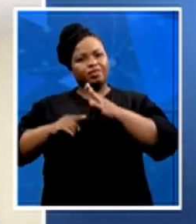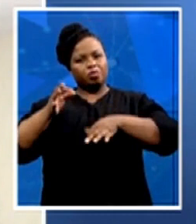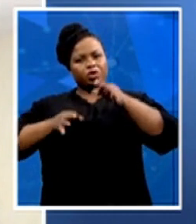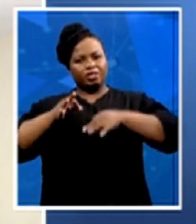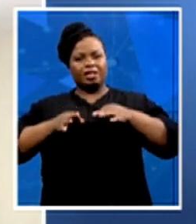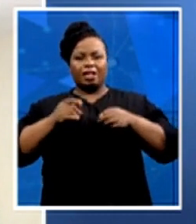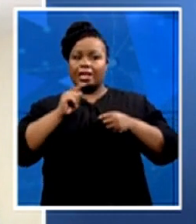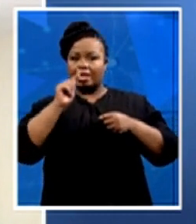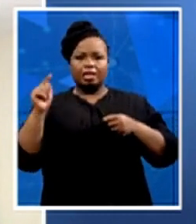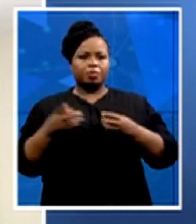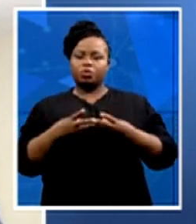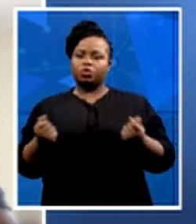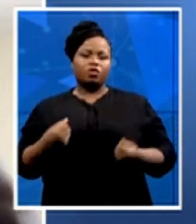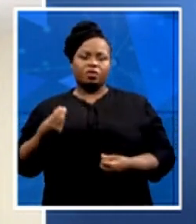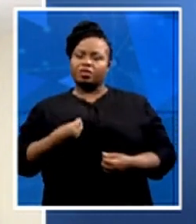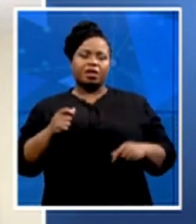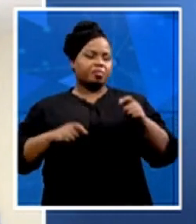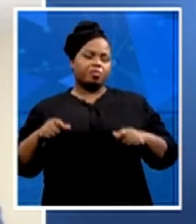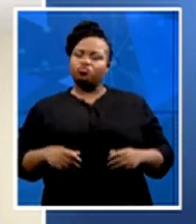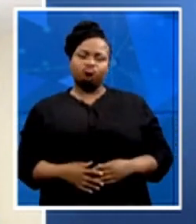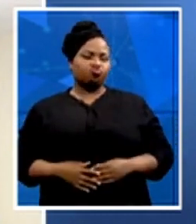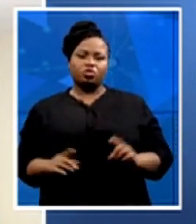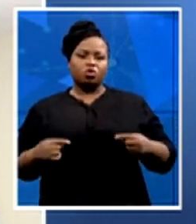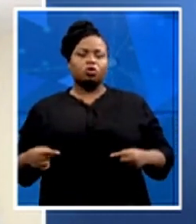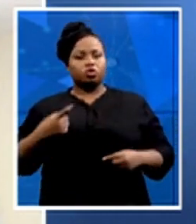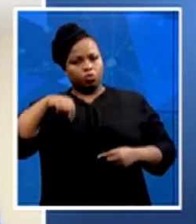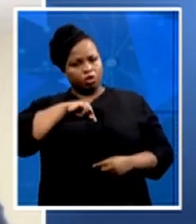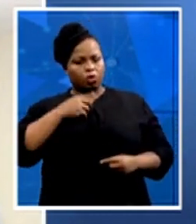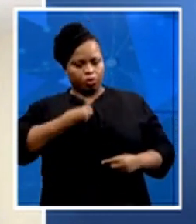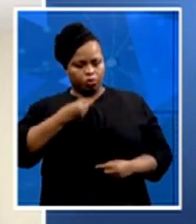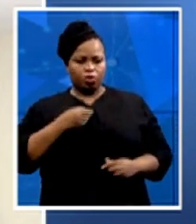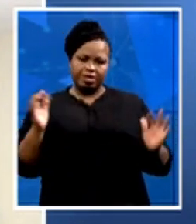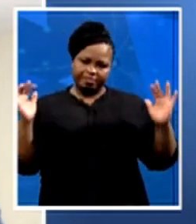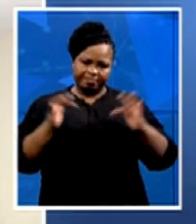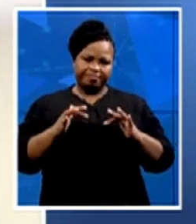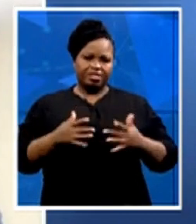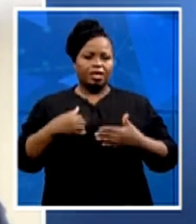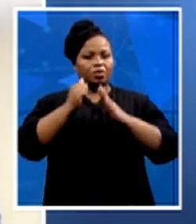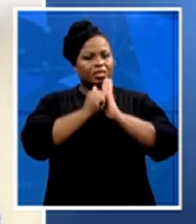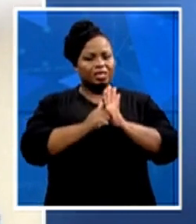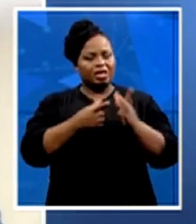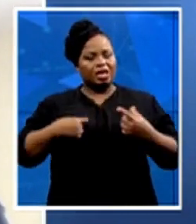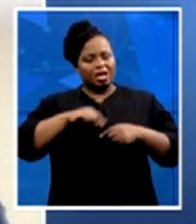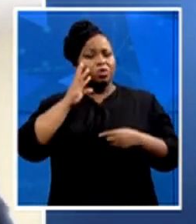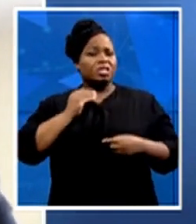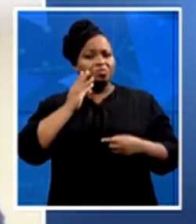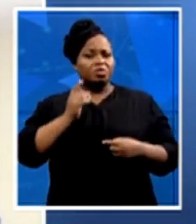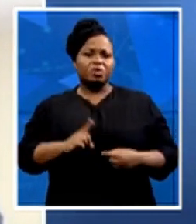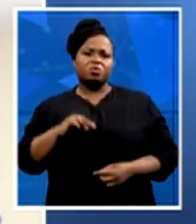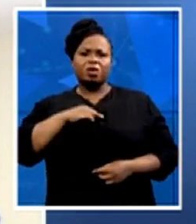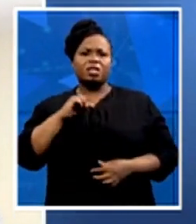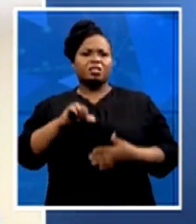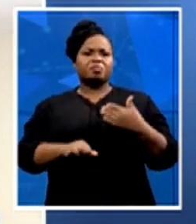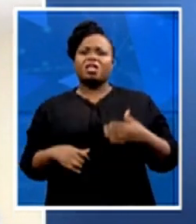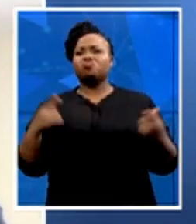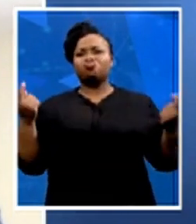us sit down collectively as young people and say, this is our agenda. This is what is facing us. I mean, this month, there's very little to commemorate. I think the young people from